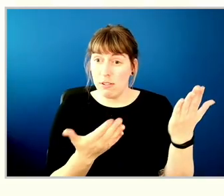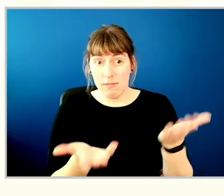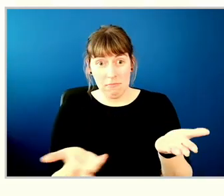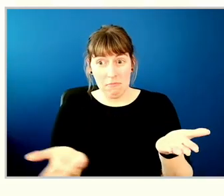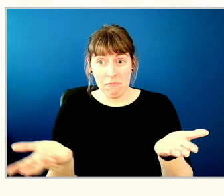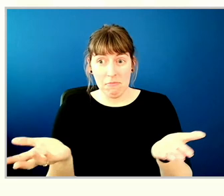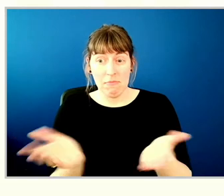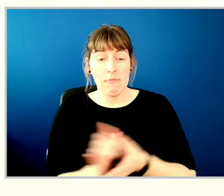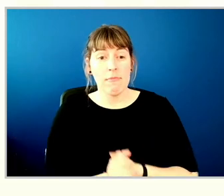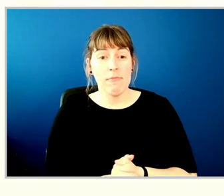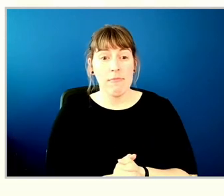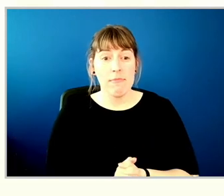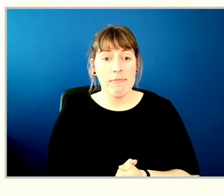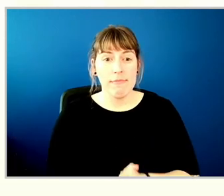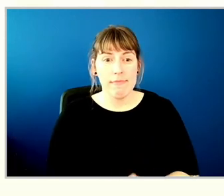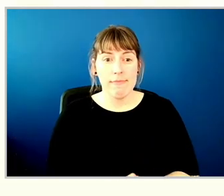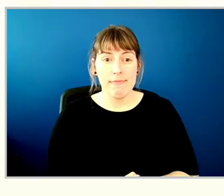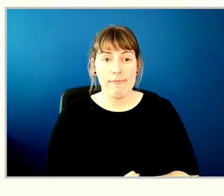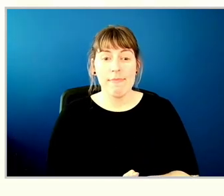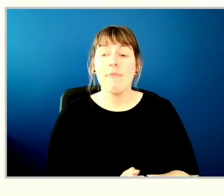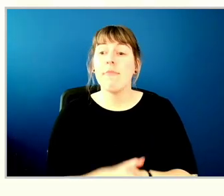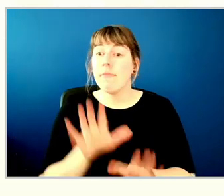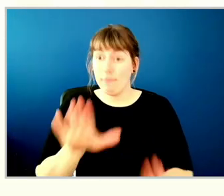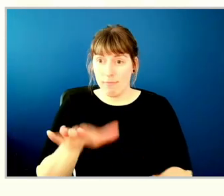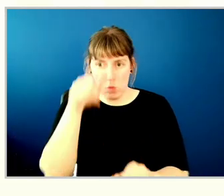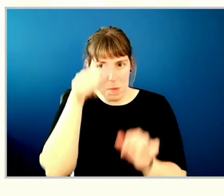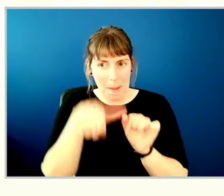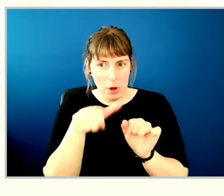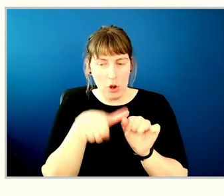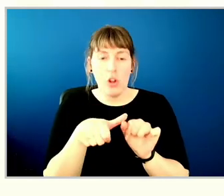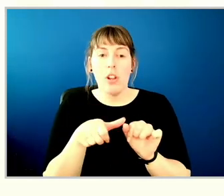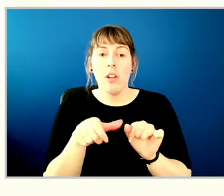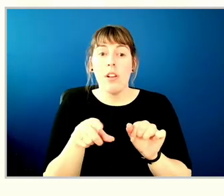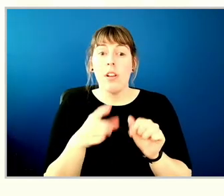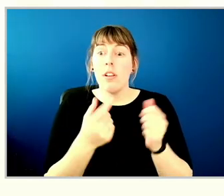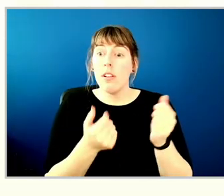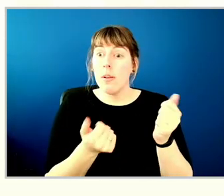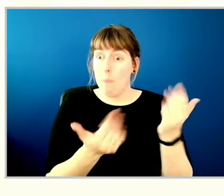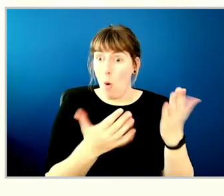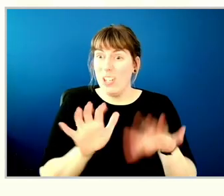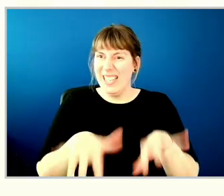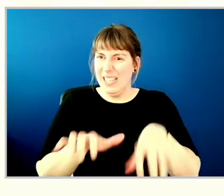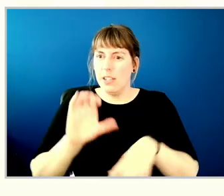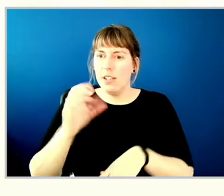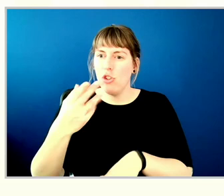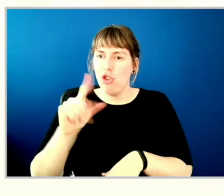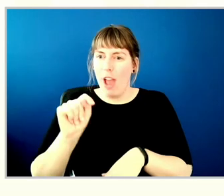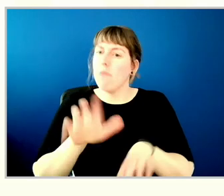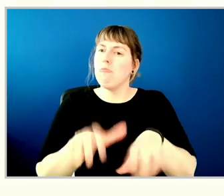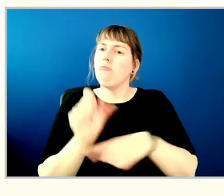Please make sure you enter your motion in the chat function.